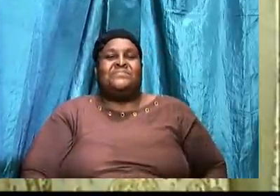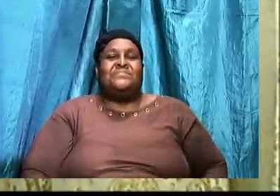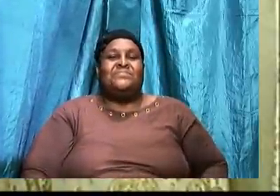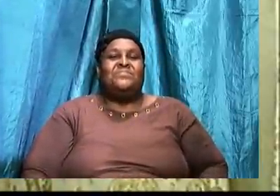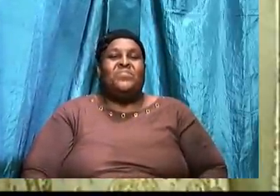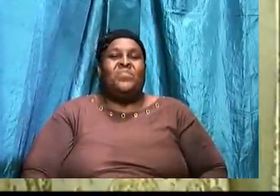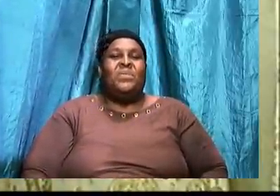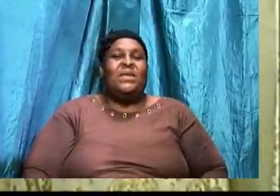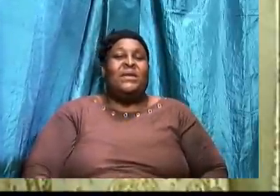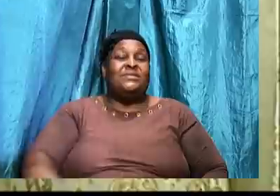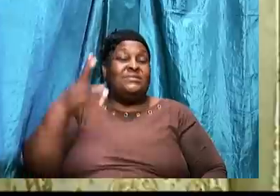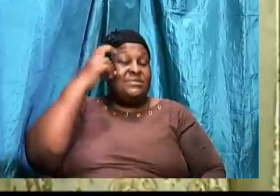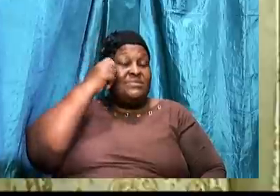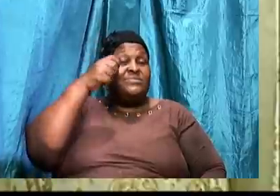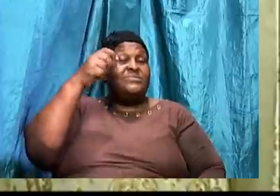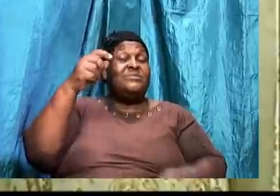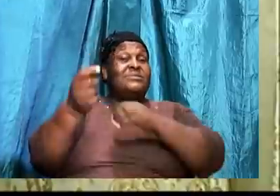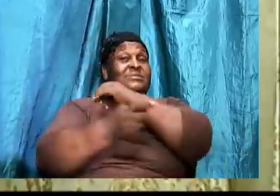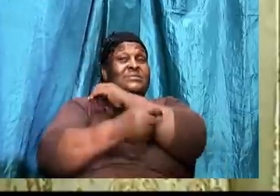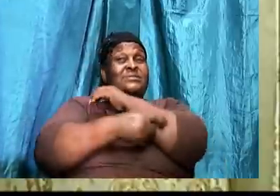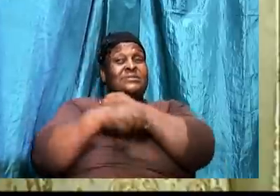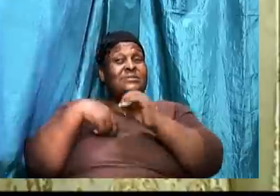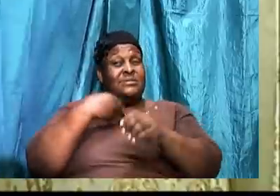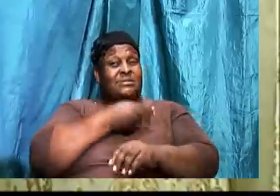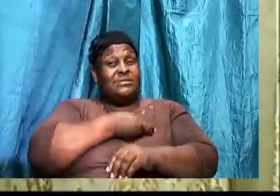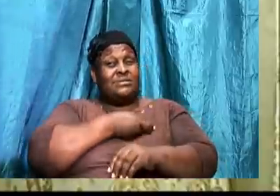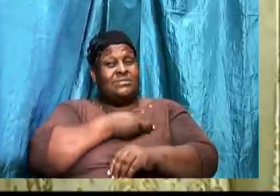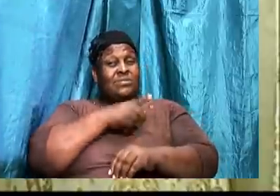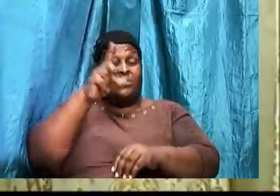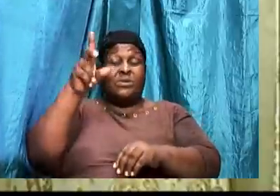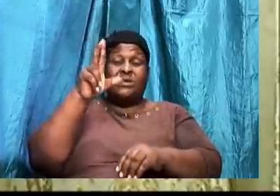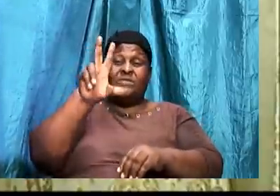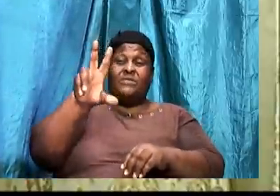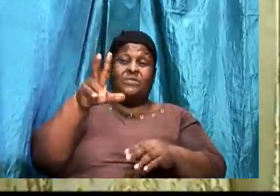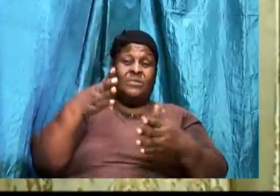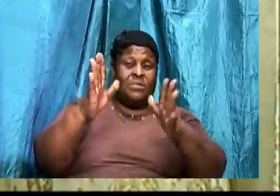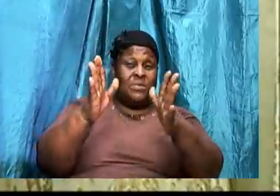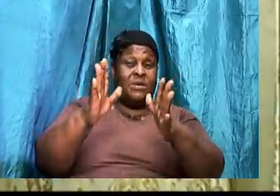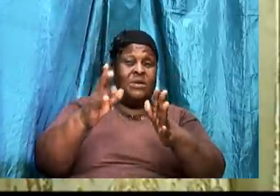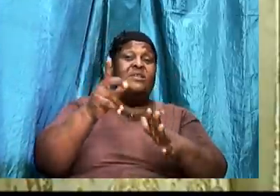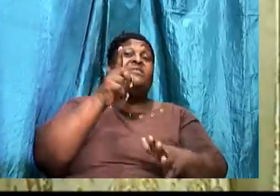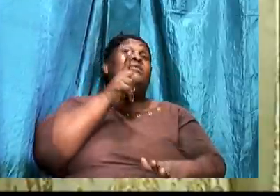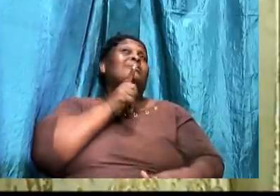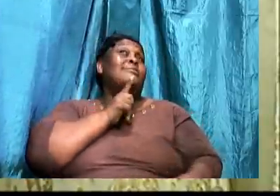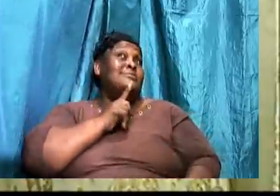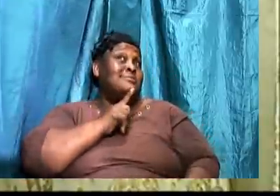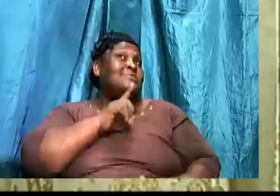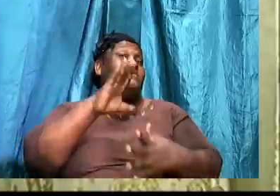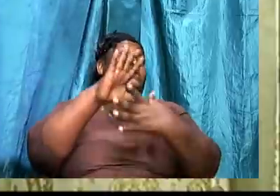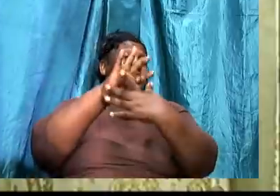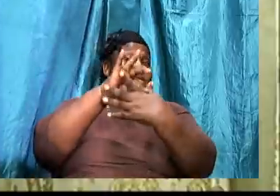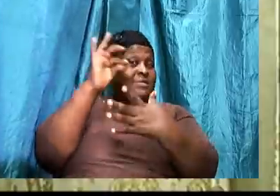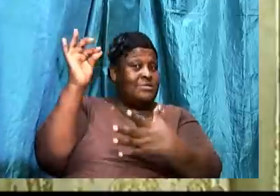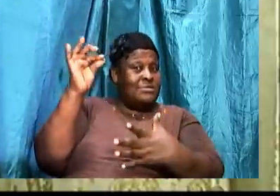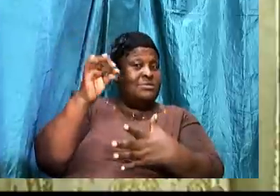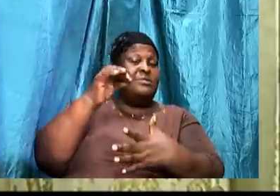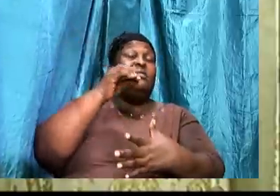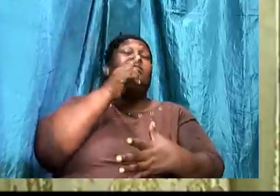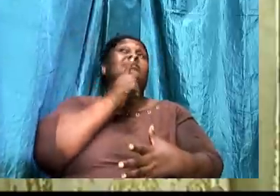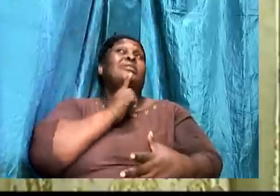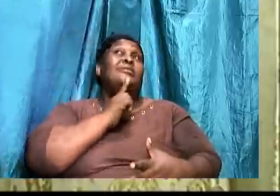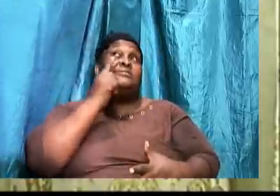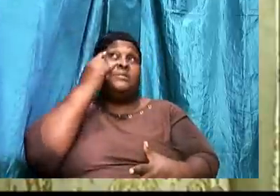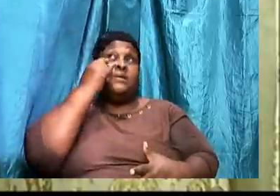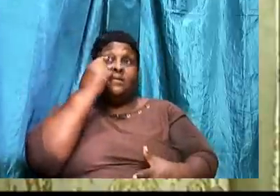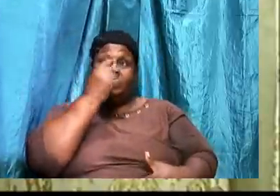And he will tempt us. In one of three ways. The lust of the flesh. The lust of the